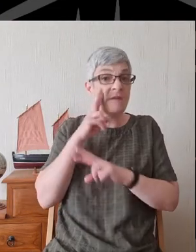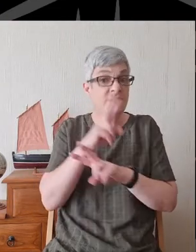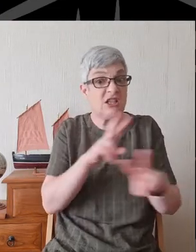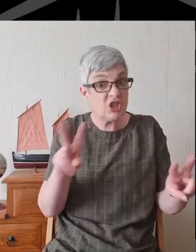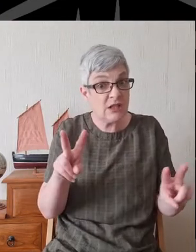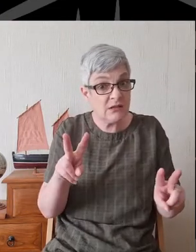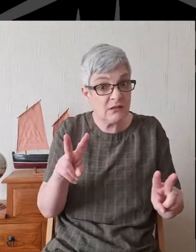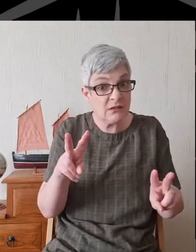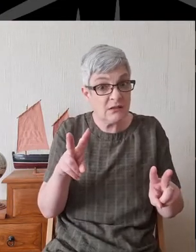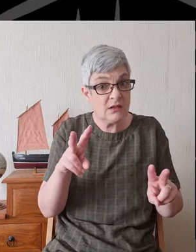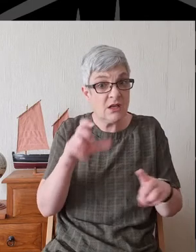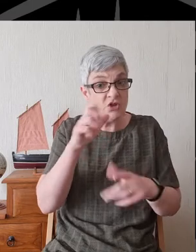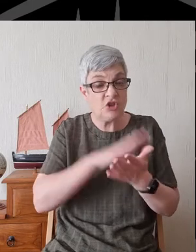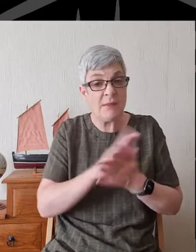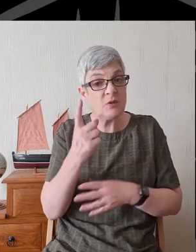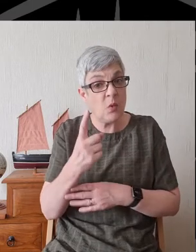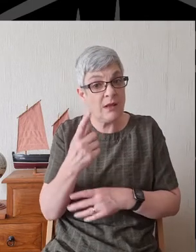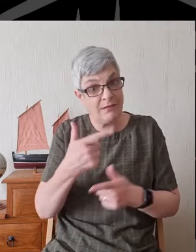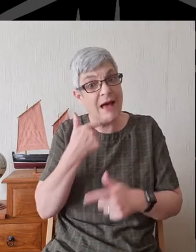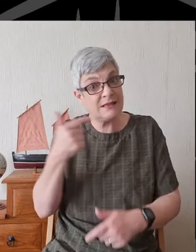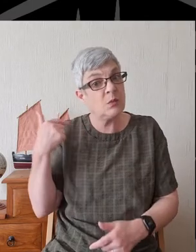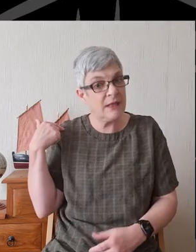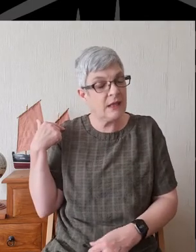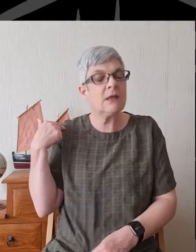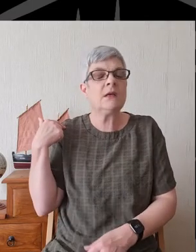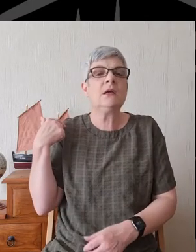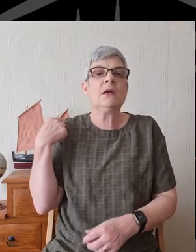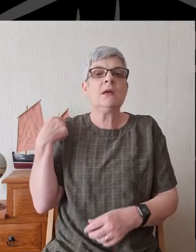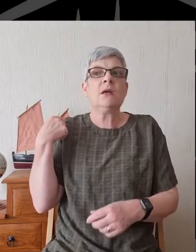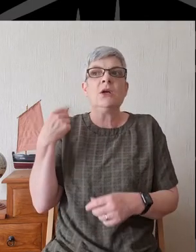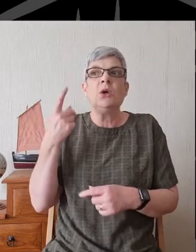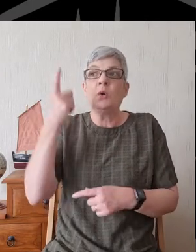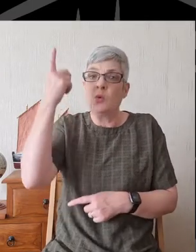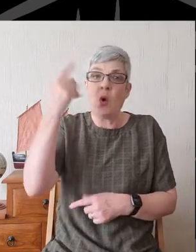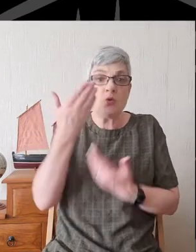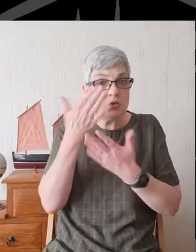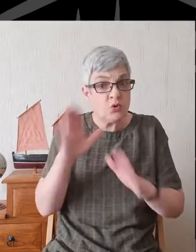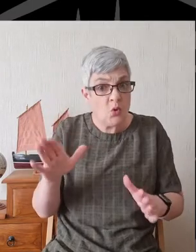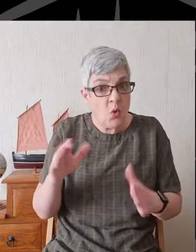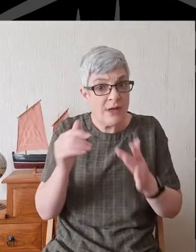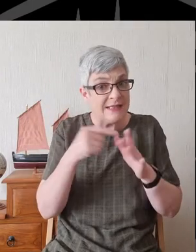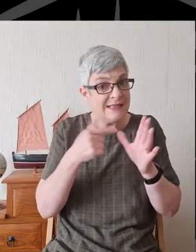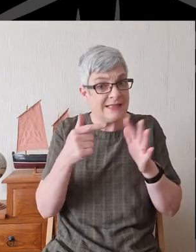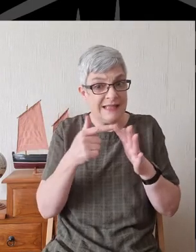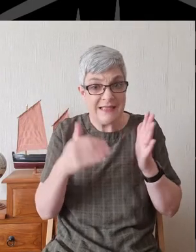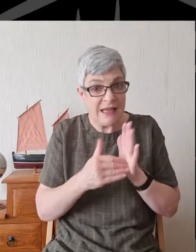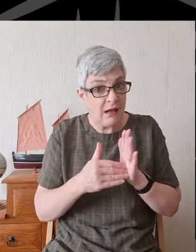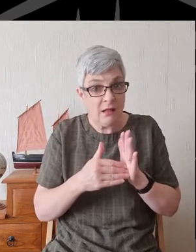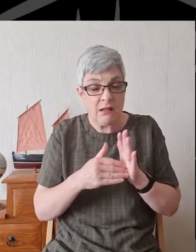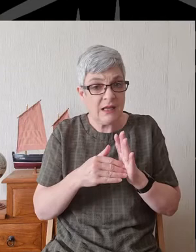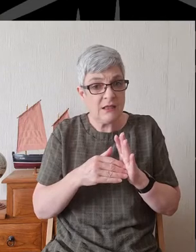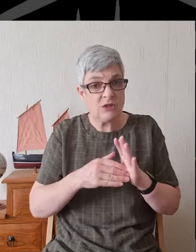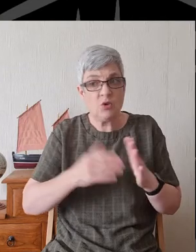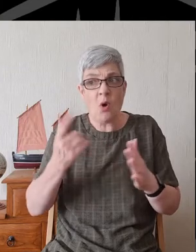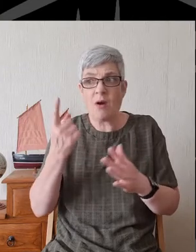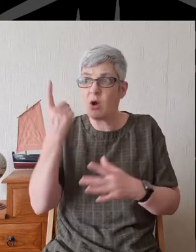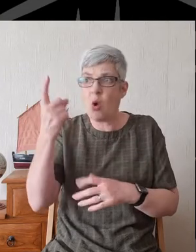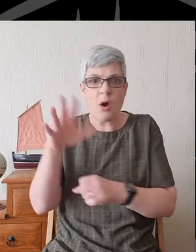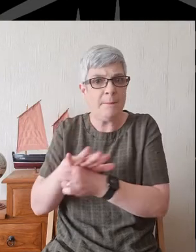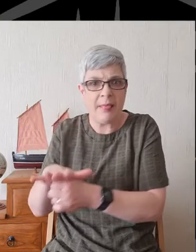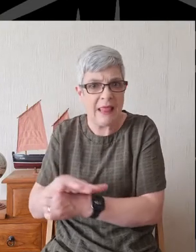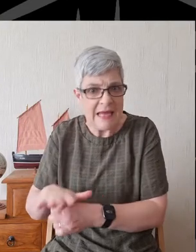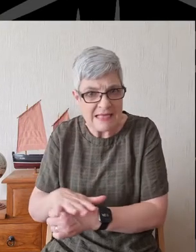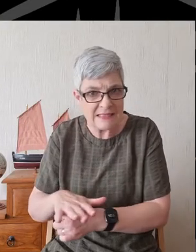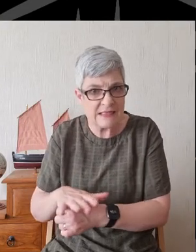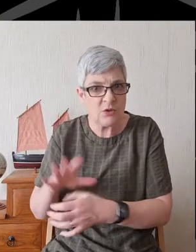in chapter 1, God had shown Ezekiel that he was not God of a particular place, but he was the God of people. He wasn't